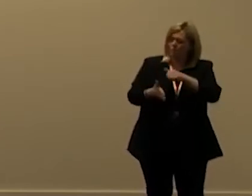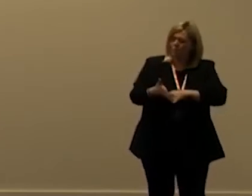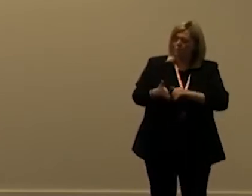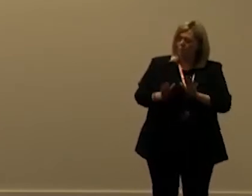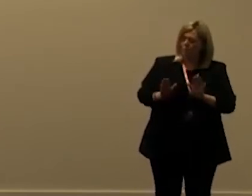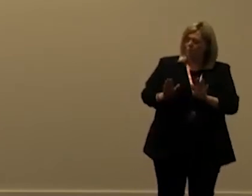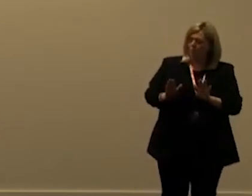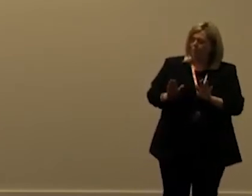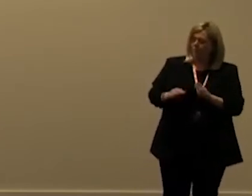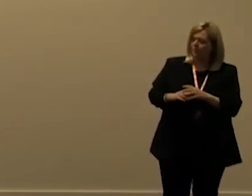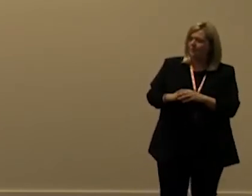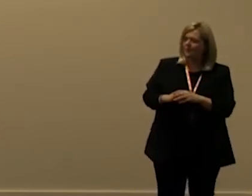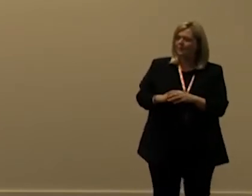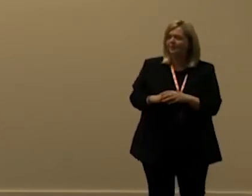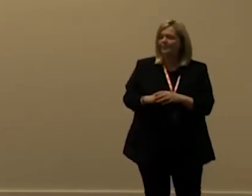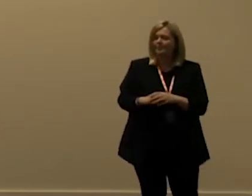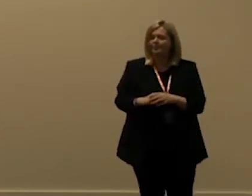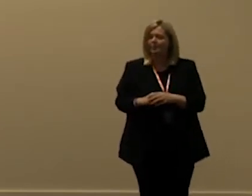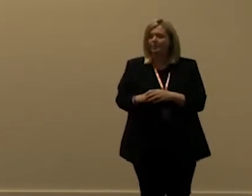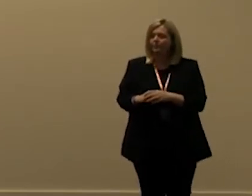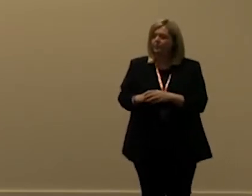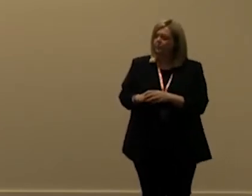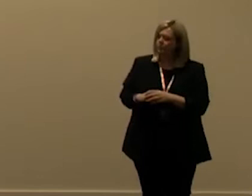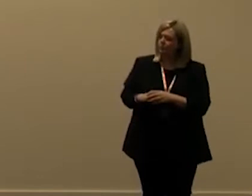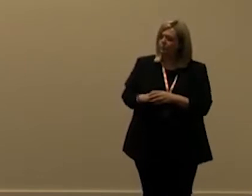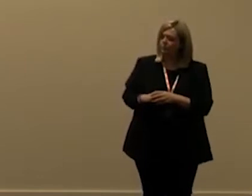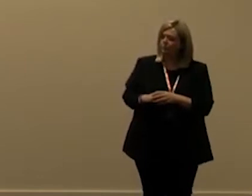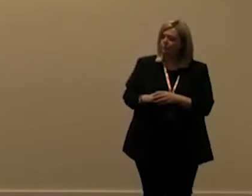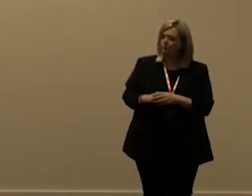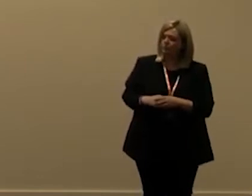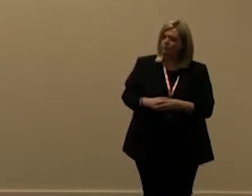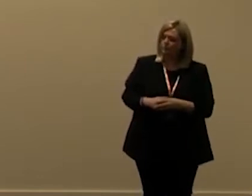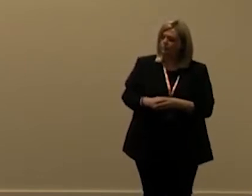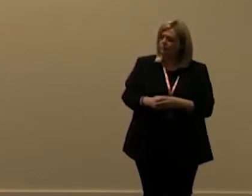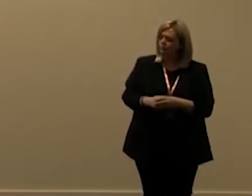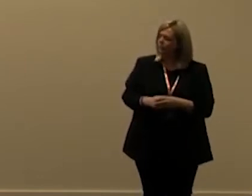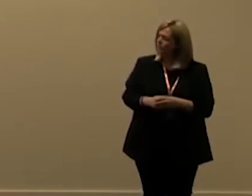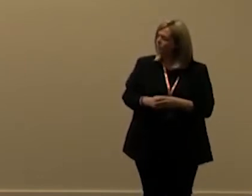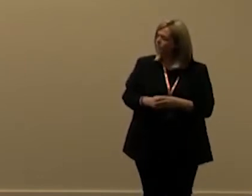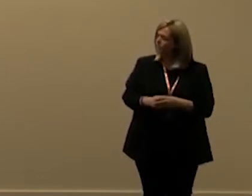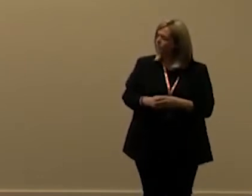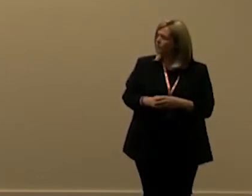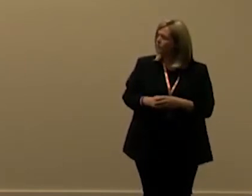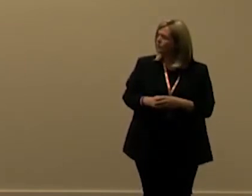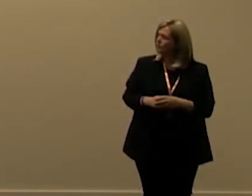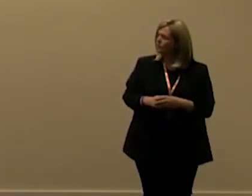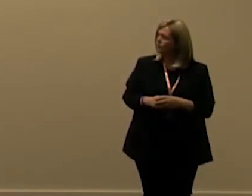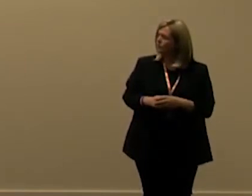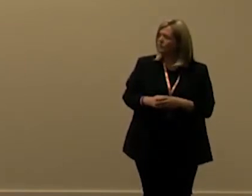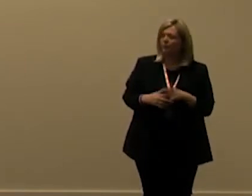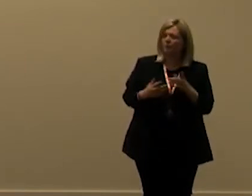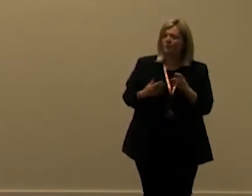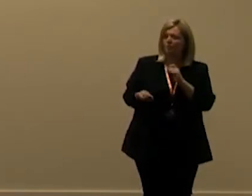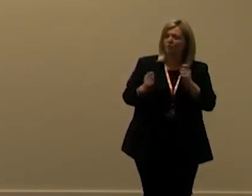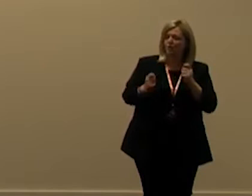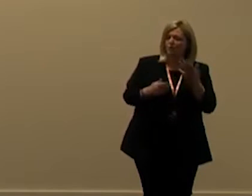private preview anymore it is it's ga as i mentioned um so um since it's changed since i made this presentation